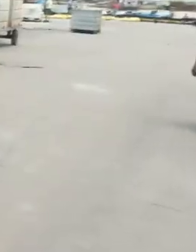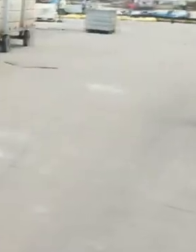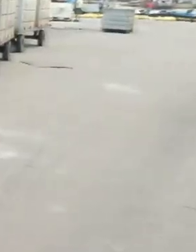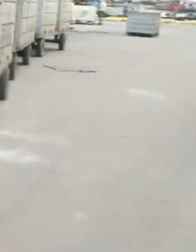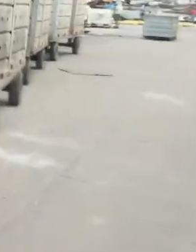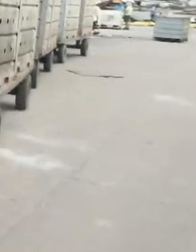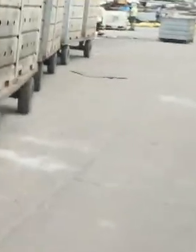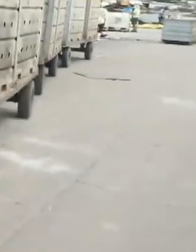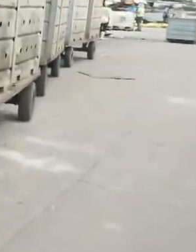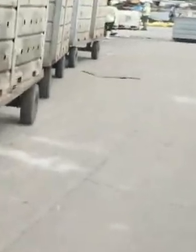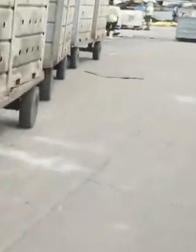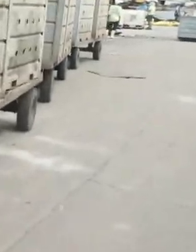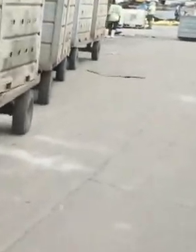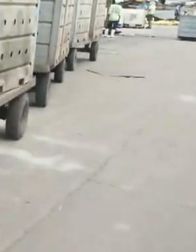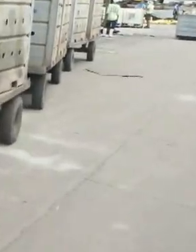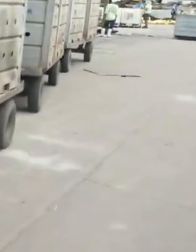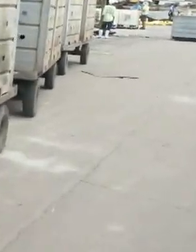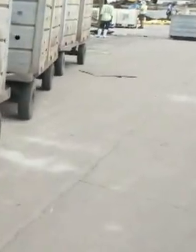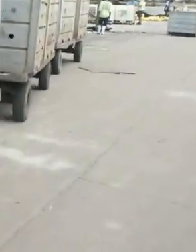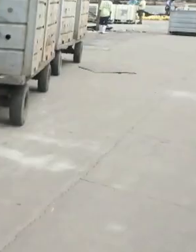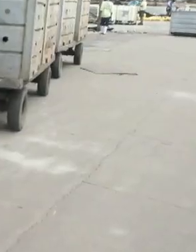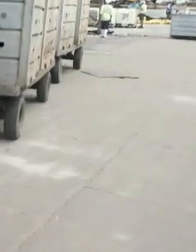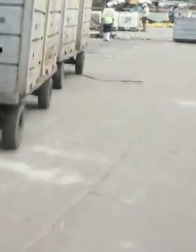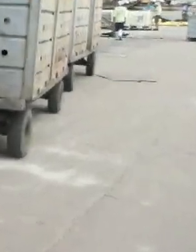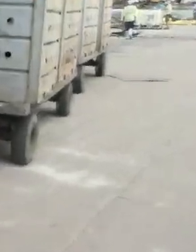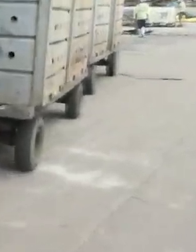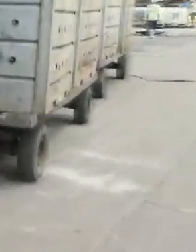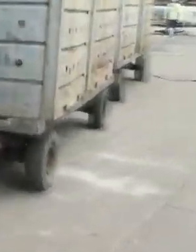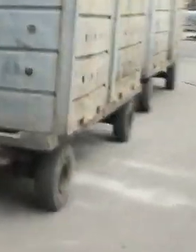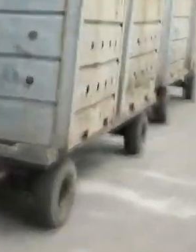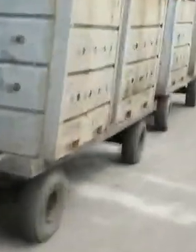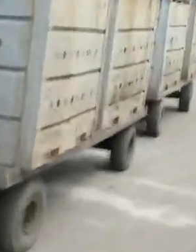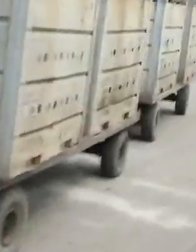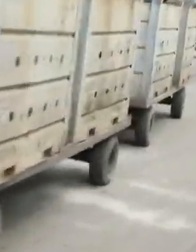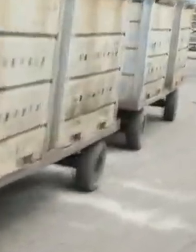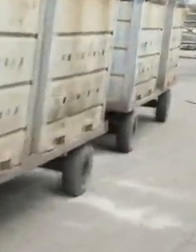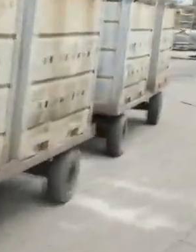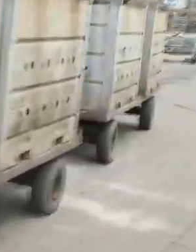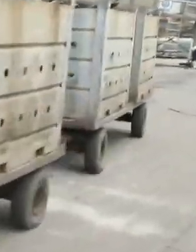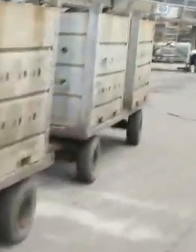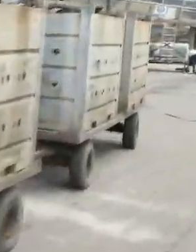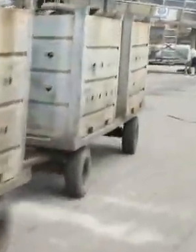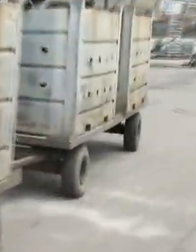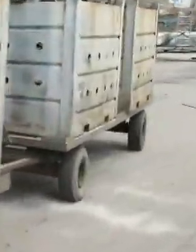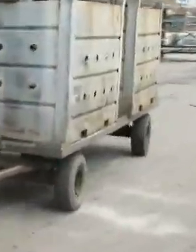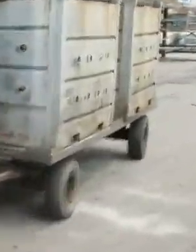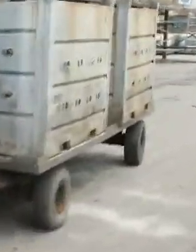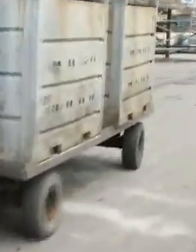from 10% in 1974 to 34% in 2017.